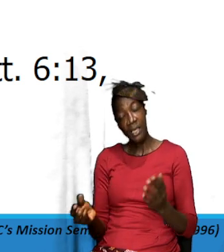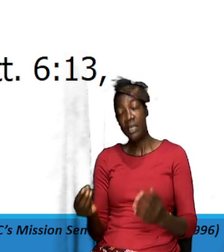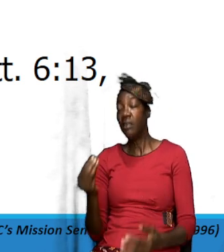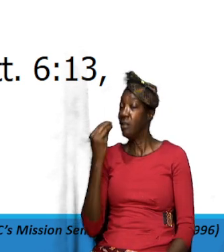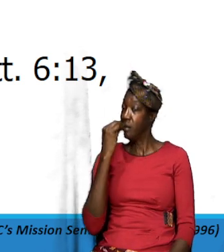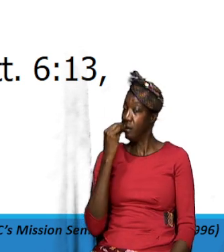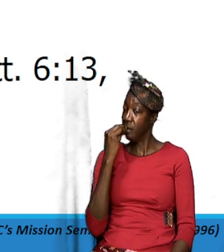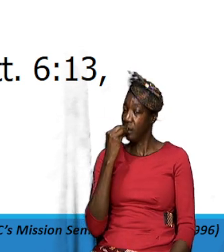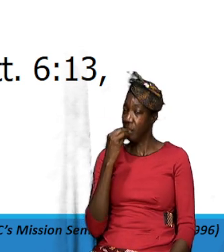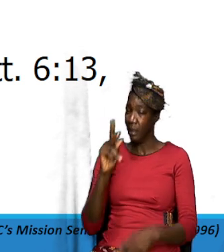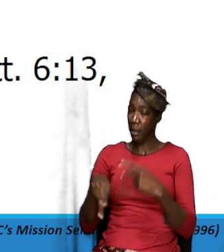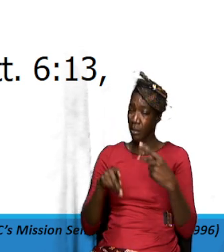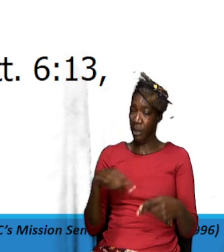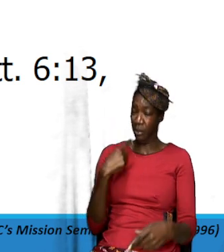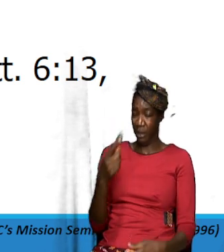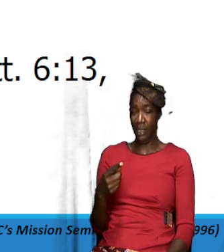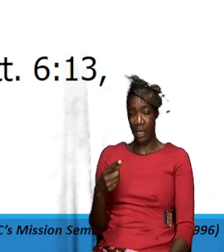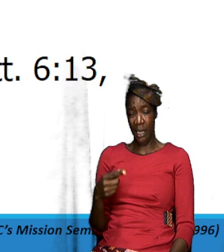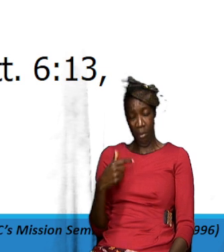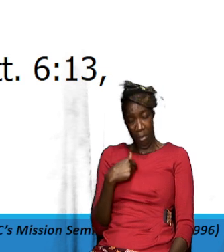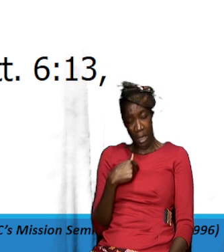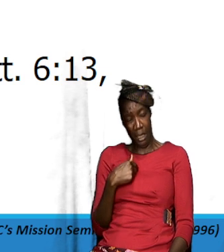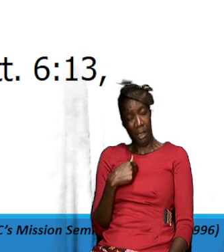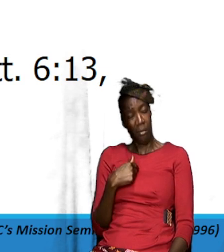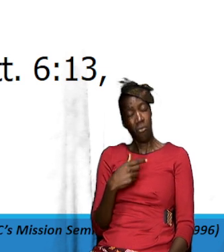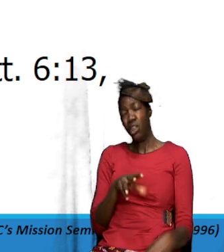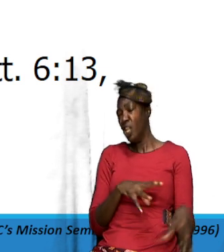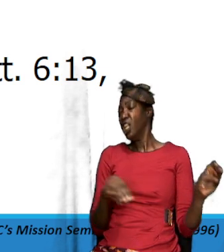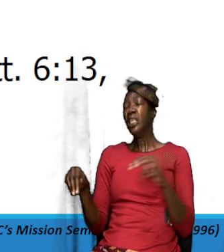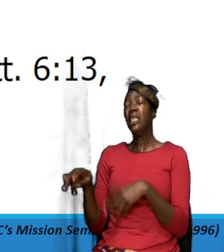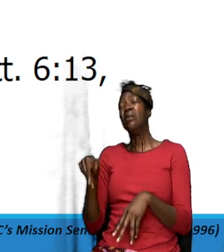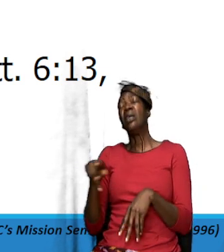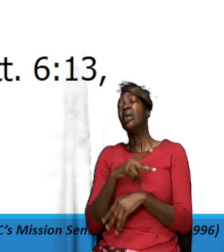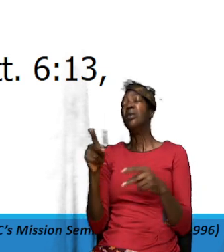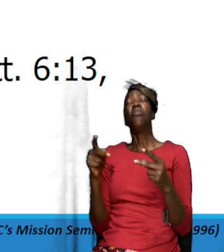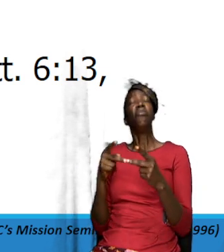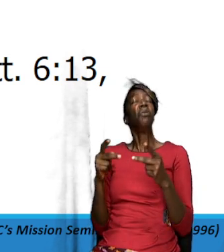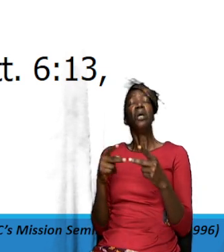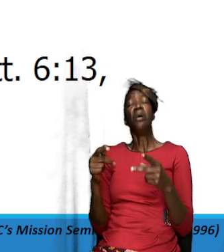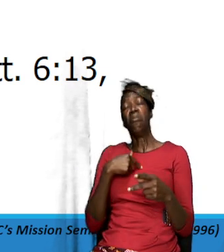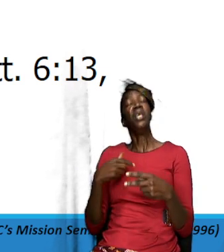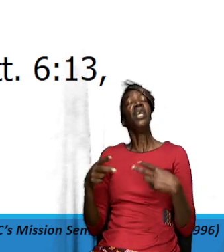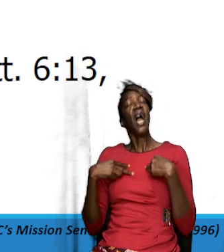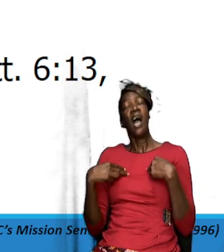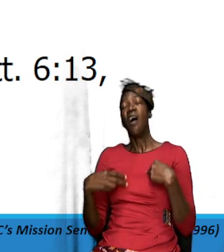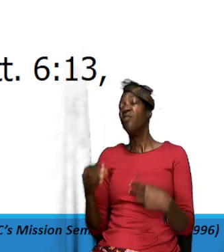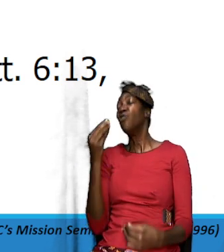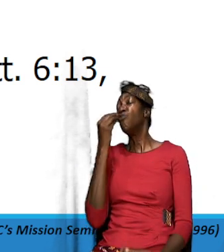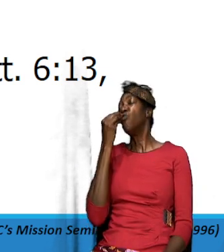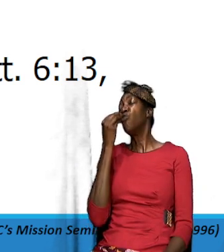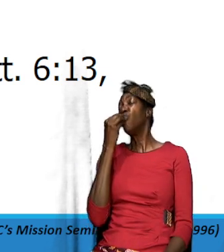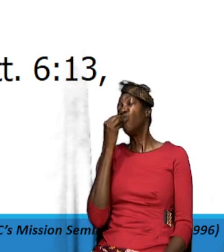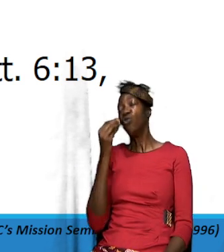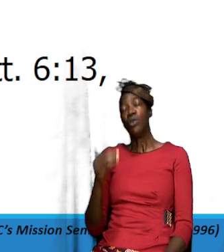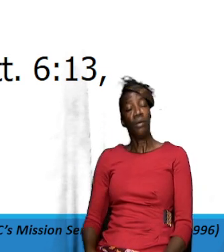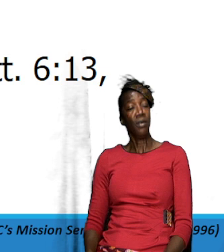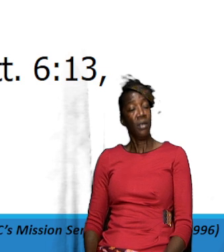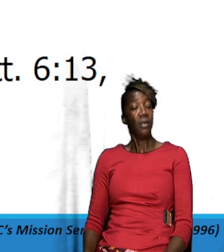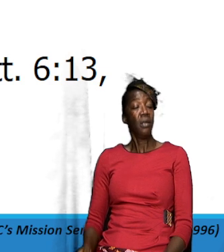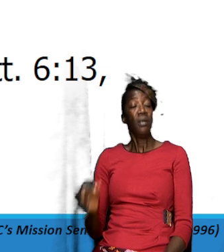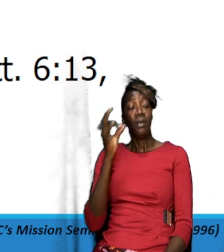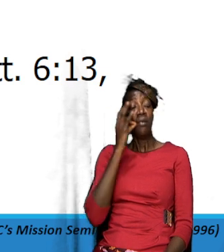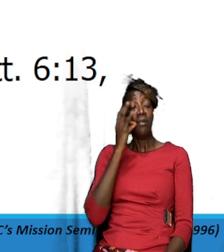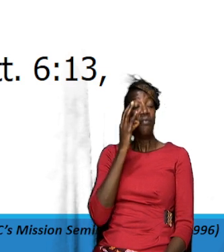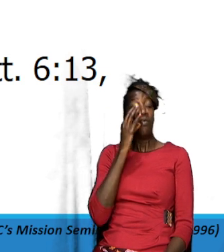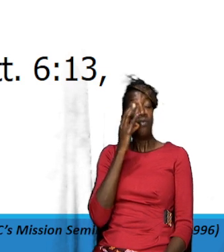person might say well I can skip out this part because I have food you know my fridge is full of